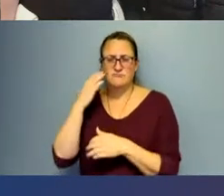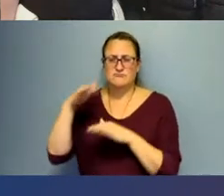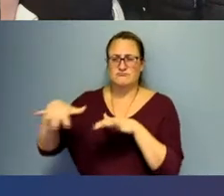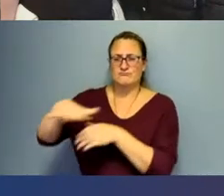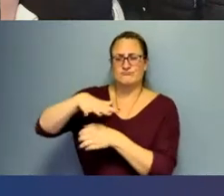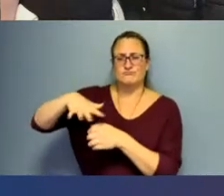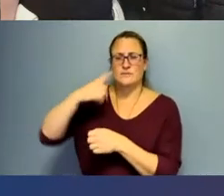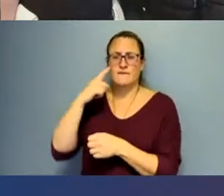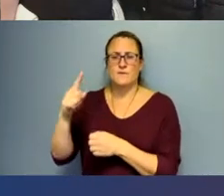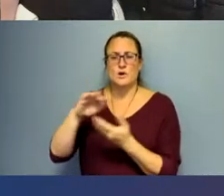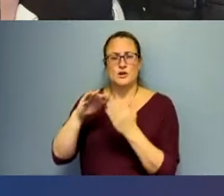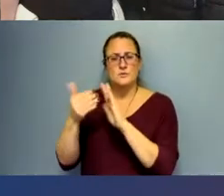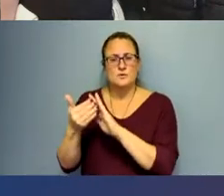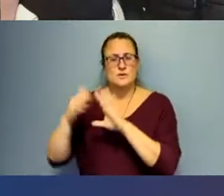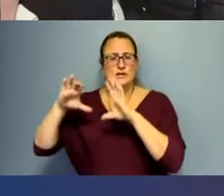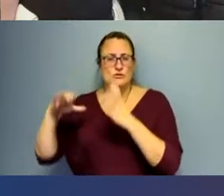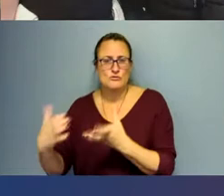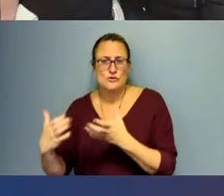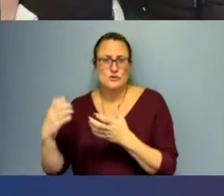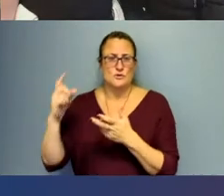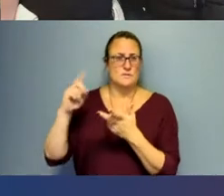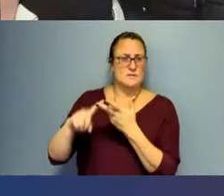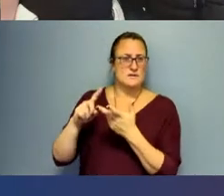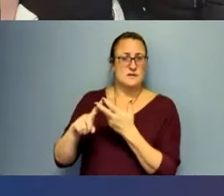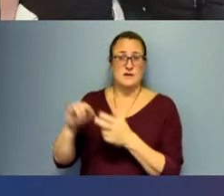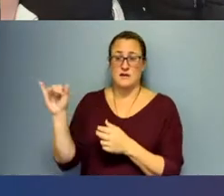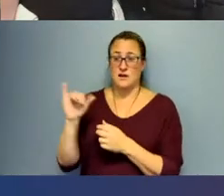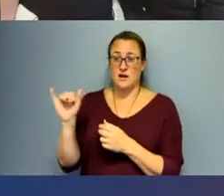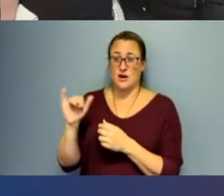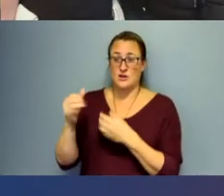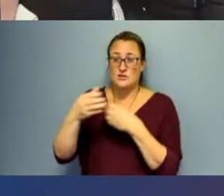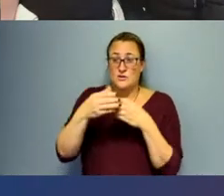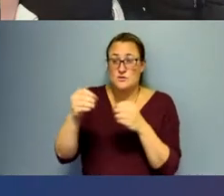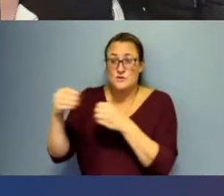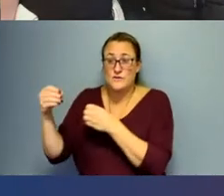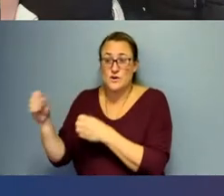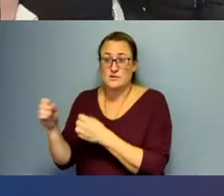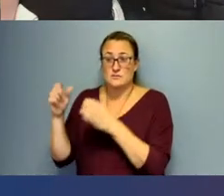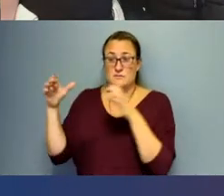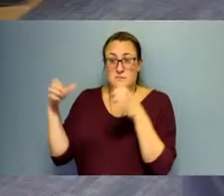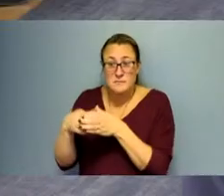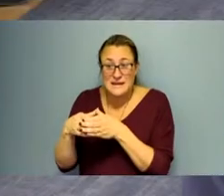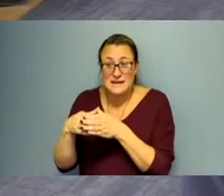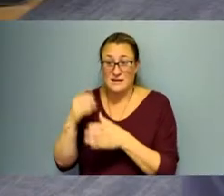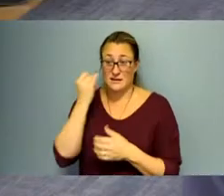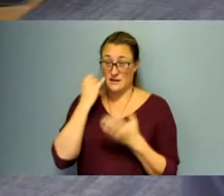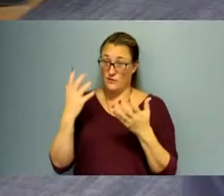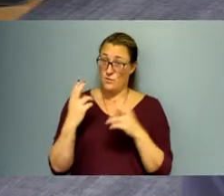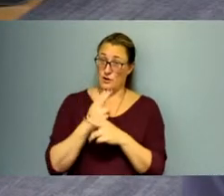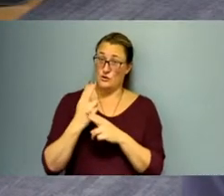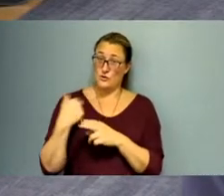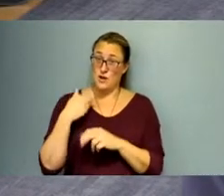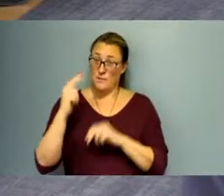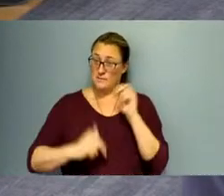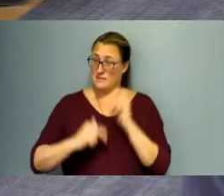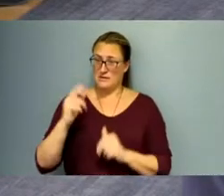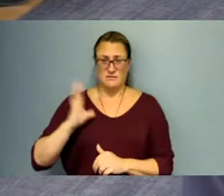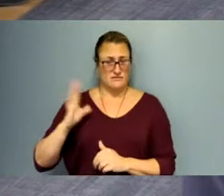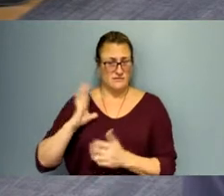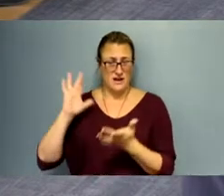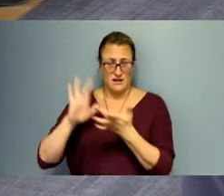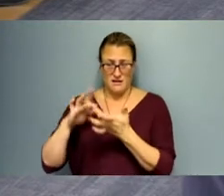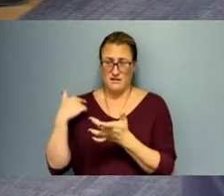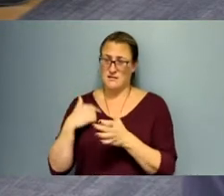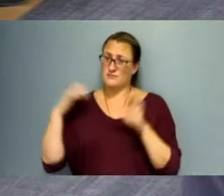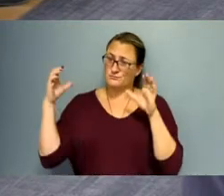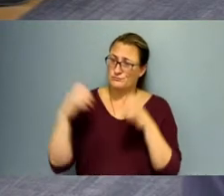looking for a place for their three organizations to meet. If you would like to use one of our facilities, please do that. We are working